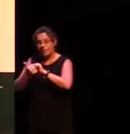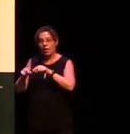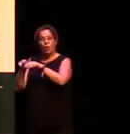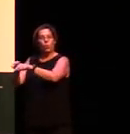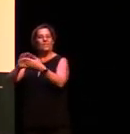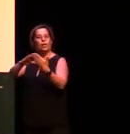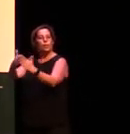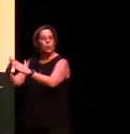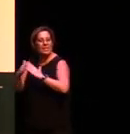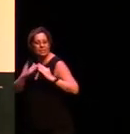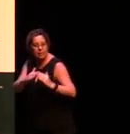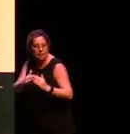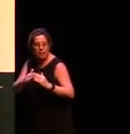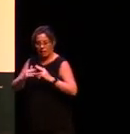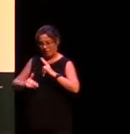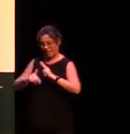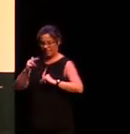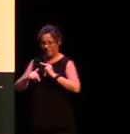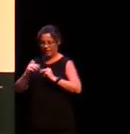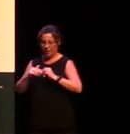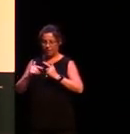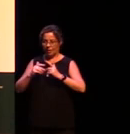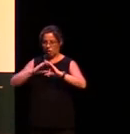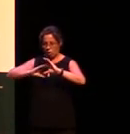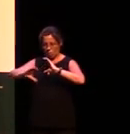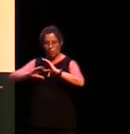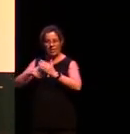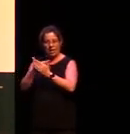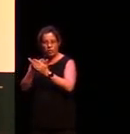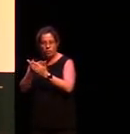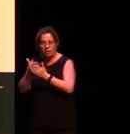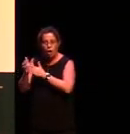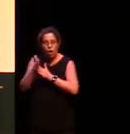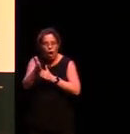stories helping to develop resources for the school and so forth